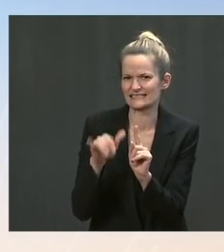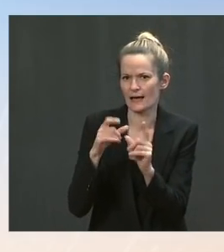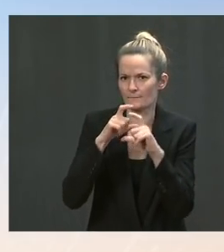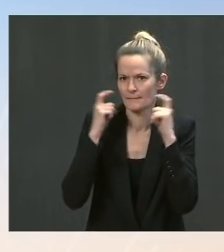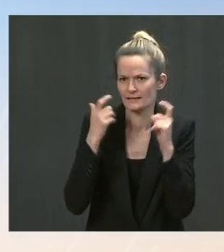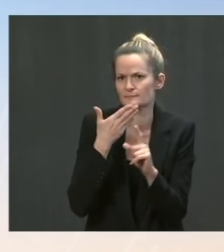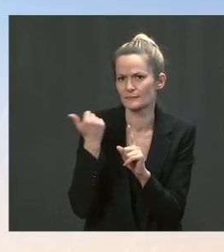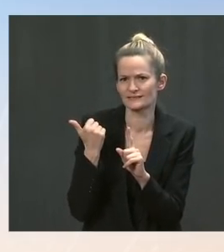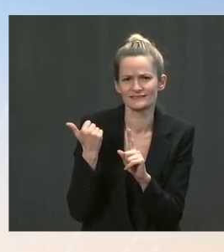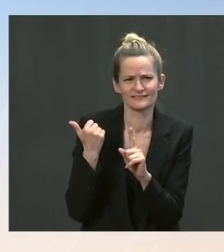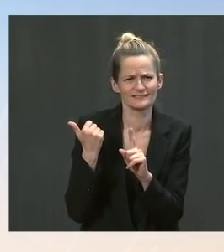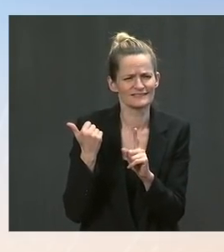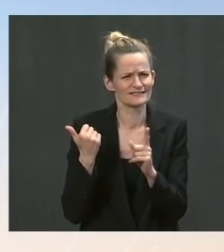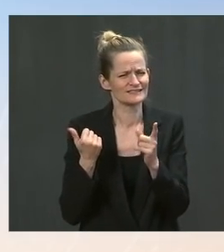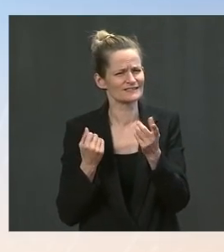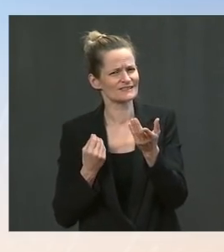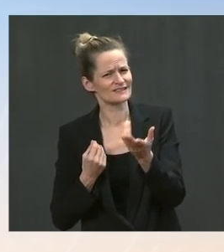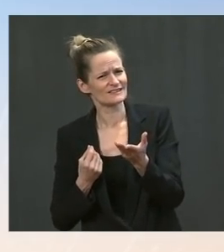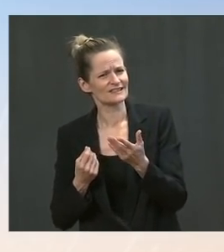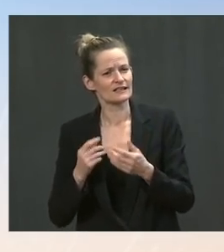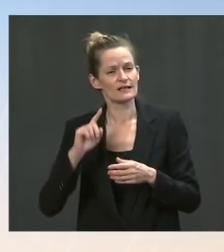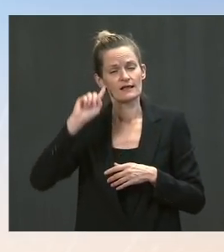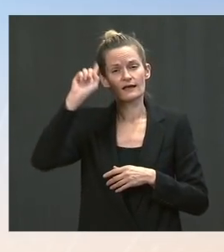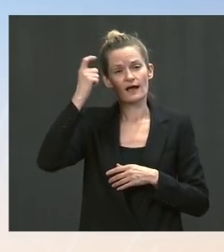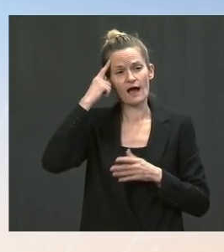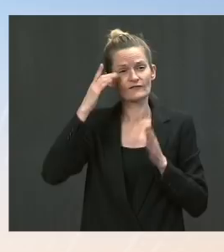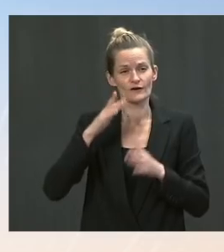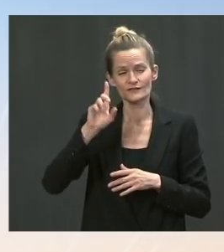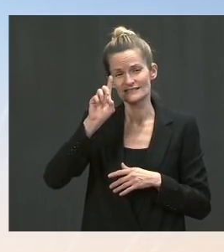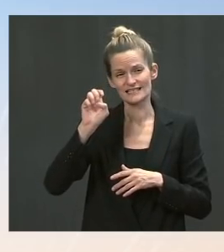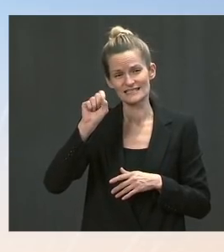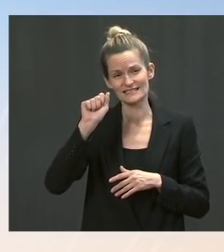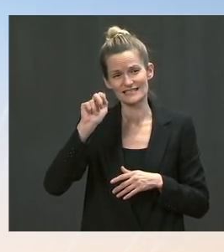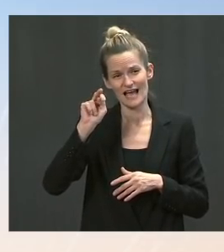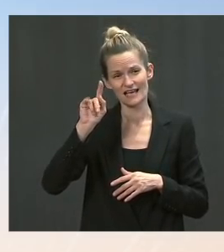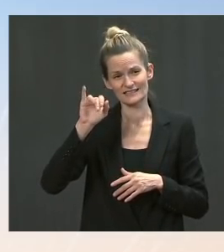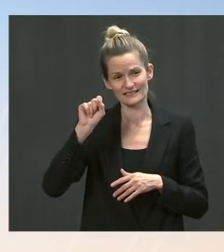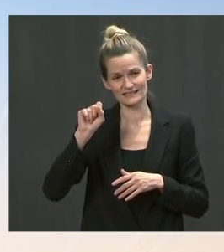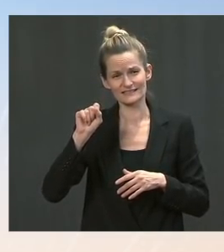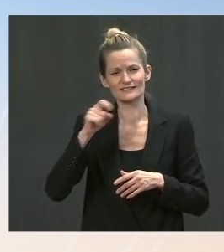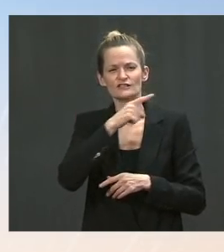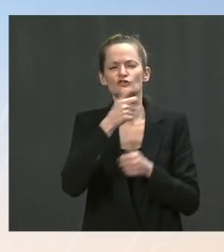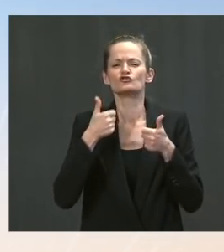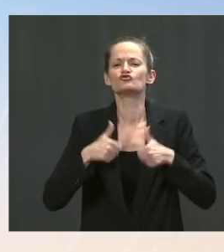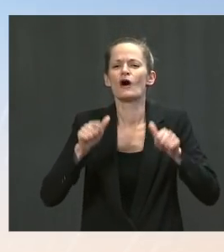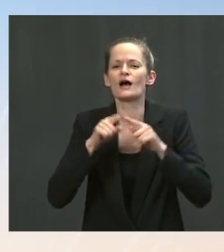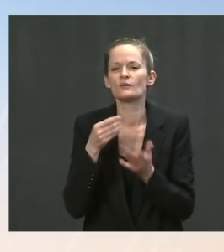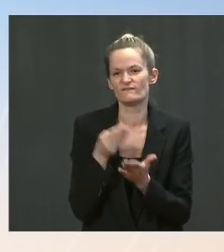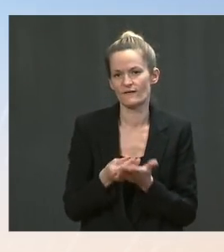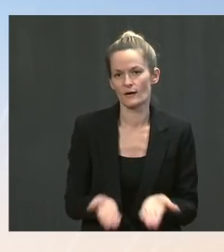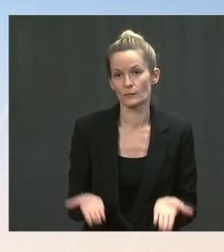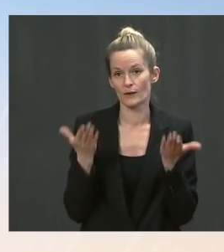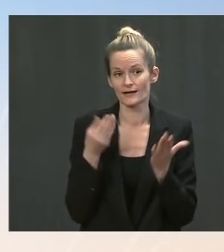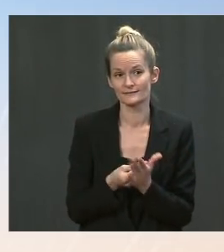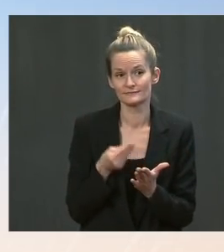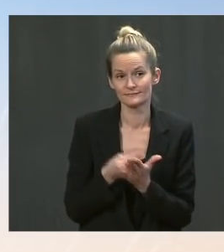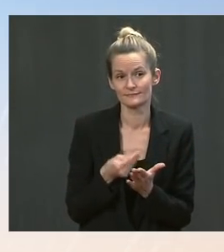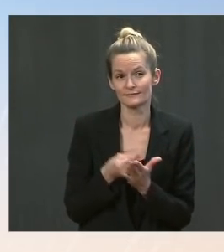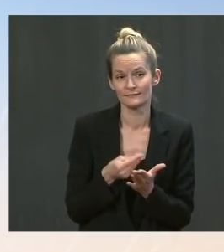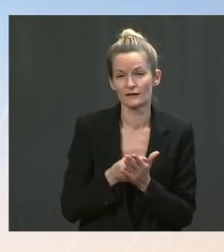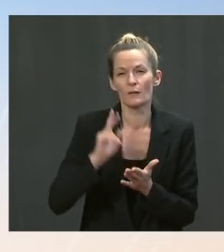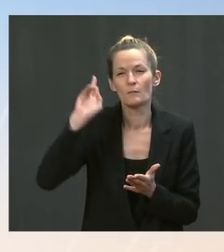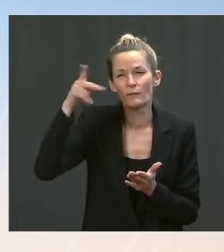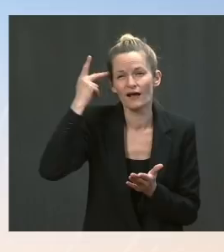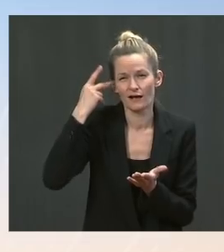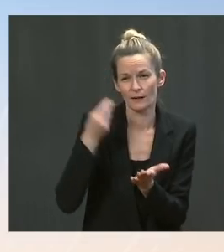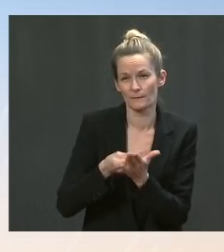Governor DeSantis, which he, of course, is fundraising off of, I think we should note, is that he is preventing schools and teachers